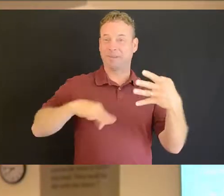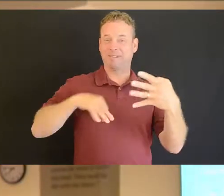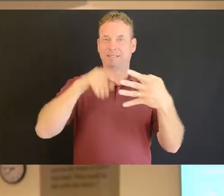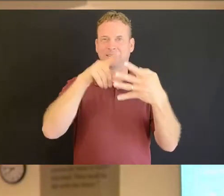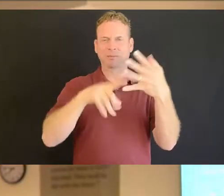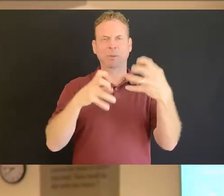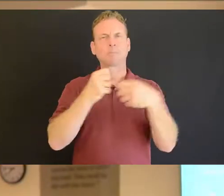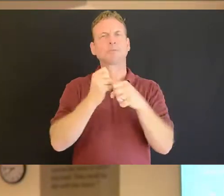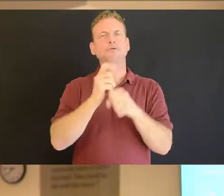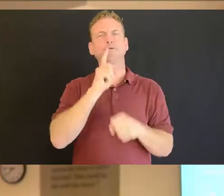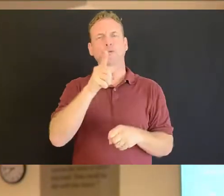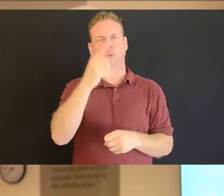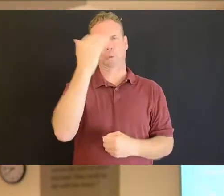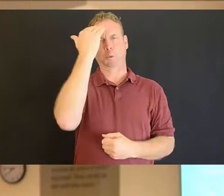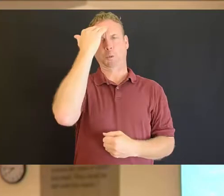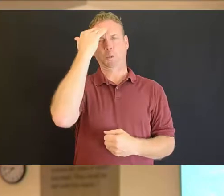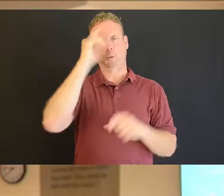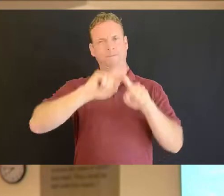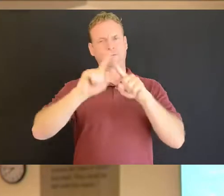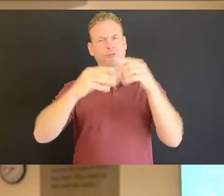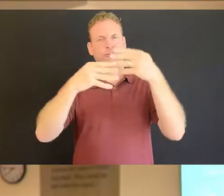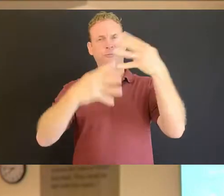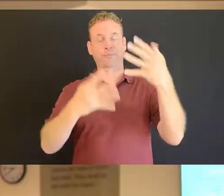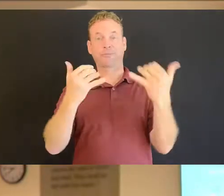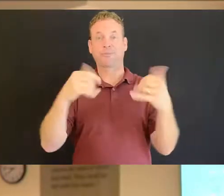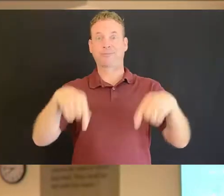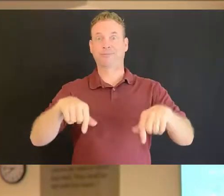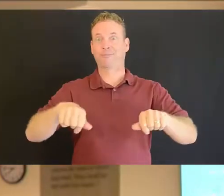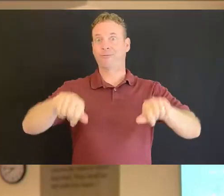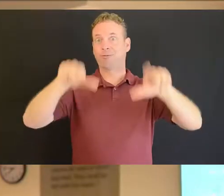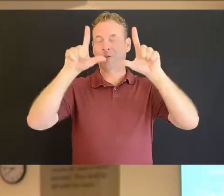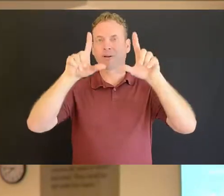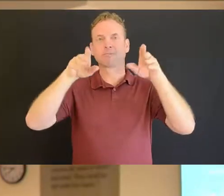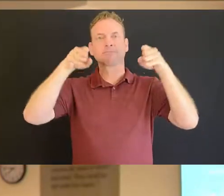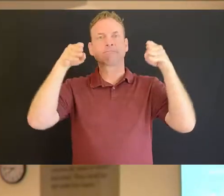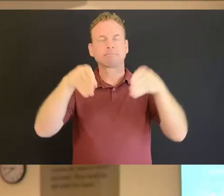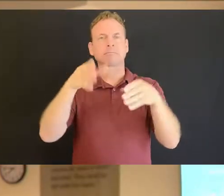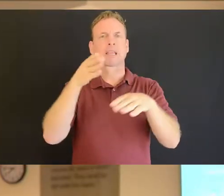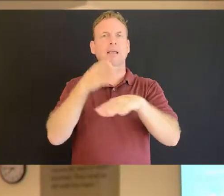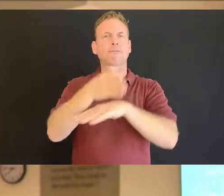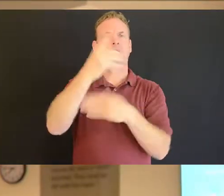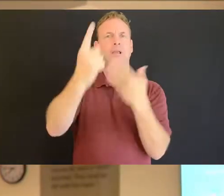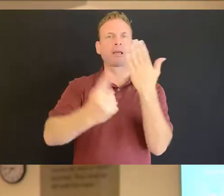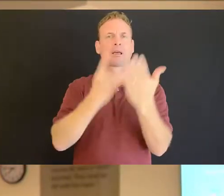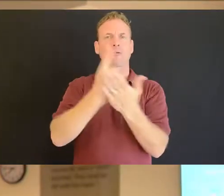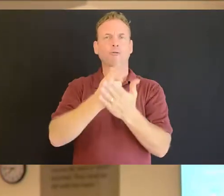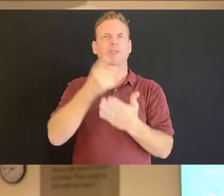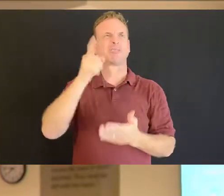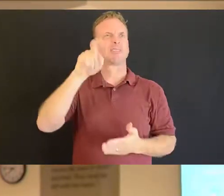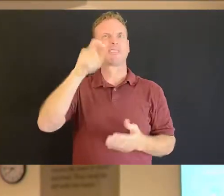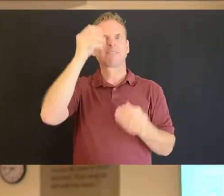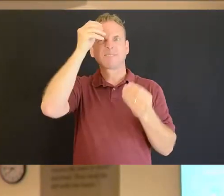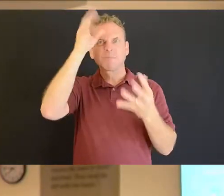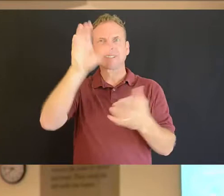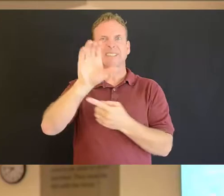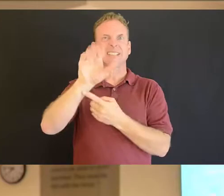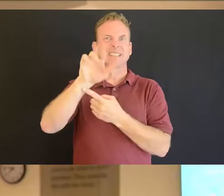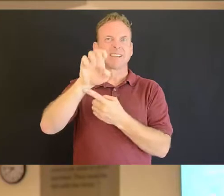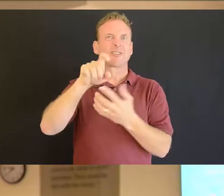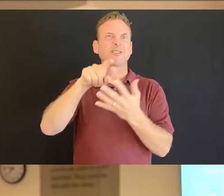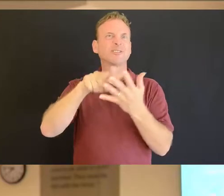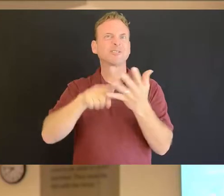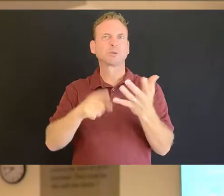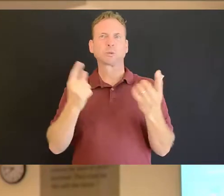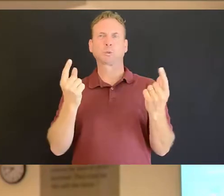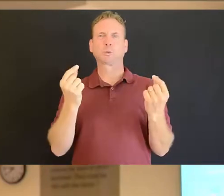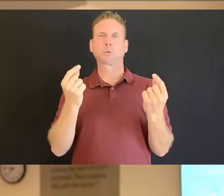we provide you, we think it's helpful for you to know the best way to use them. So, in the next few minutes, we'd like to show you